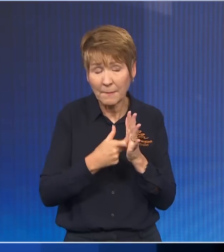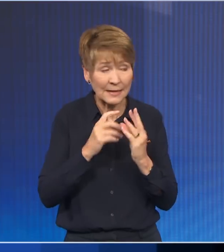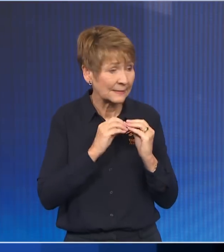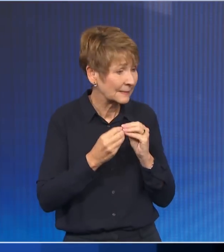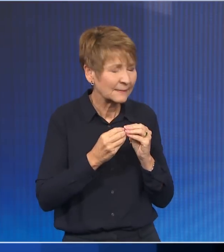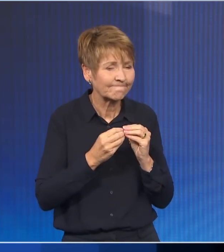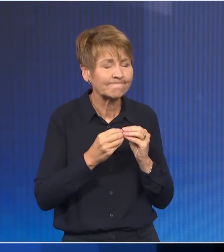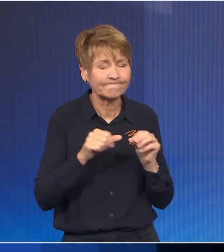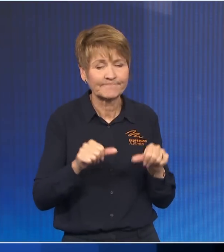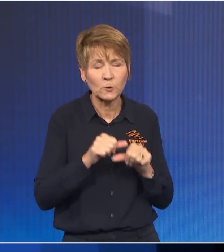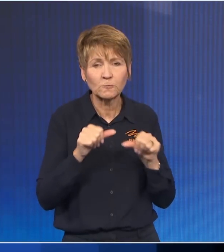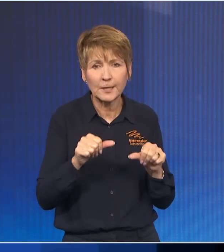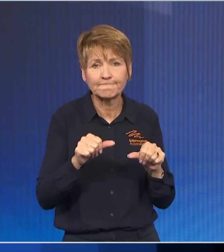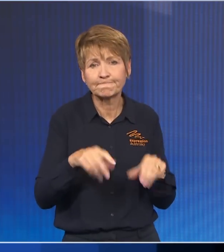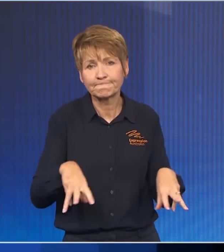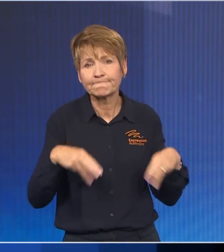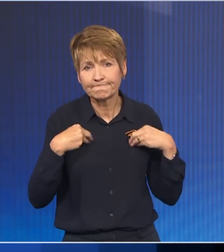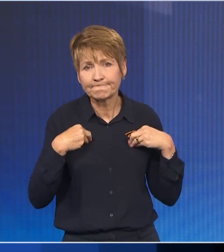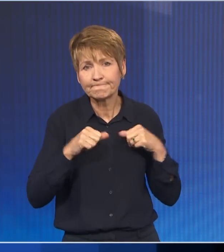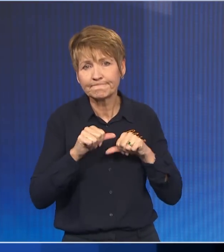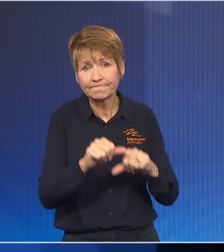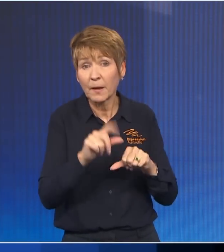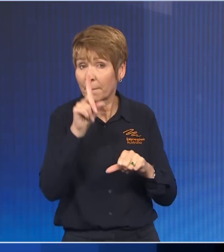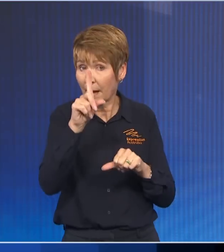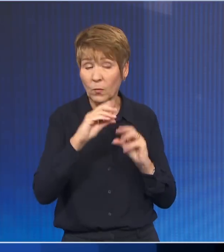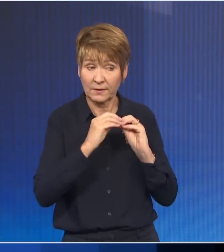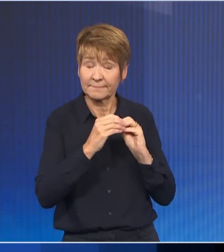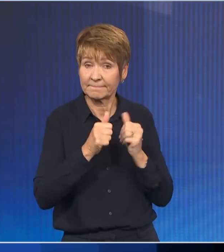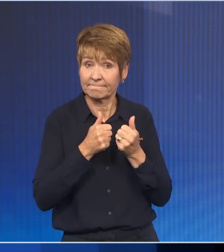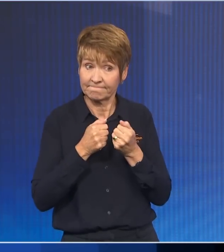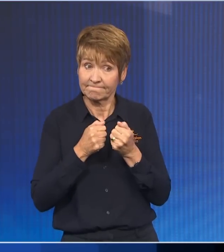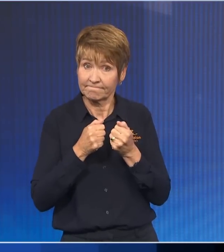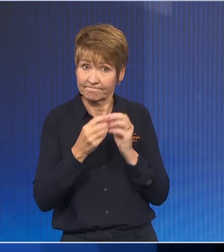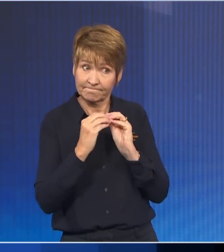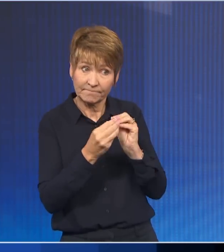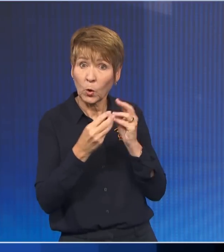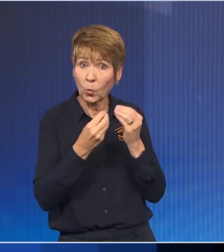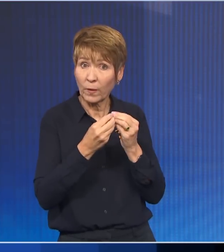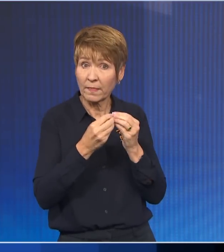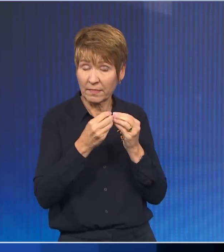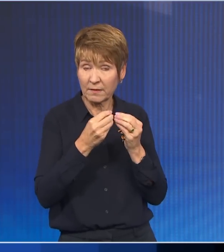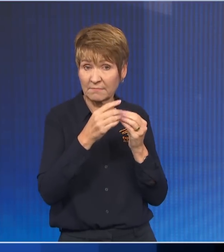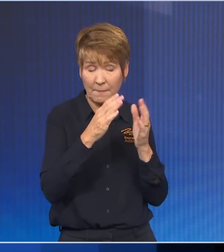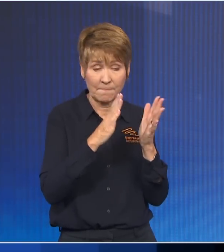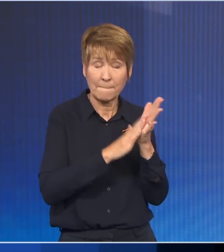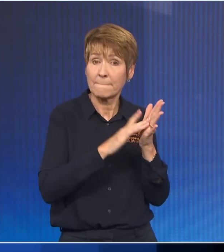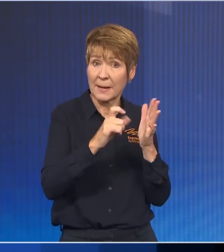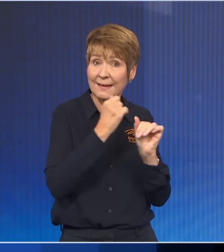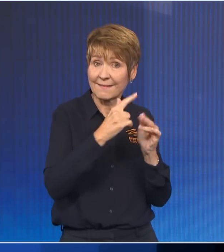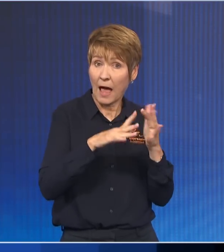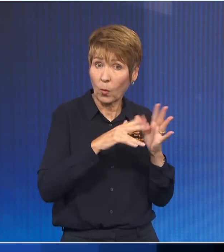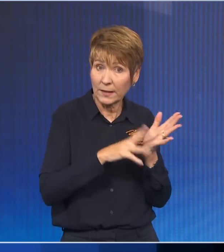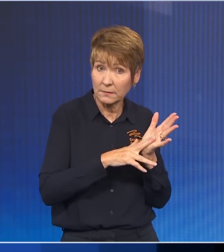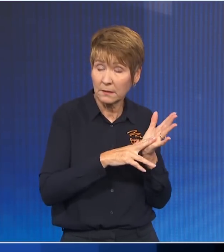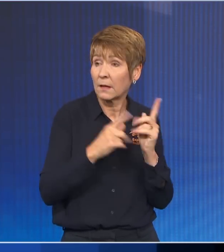In the end, after consulting with Premier McGowan, the Prime Minister understood that we needed to back Western